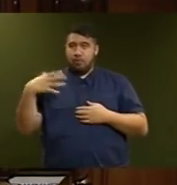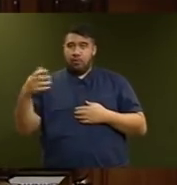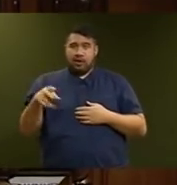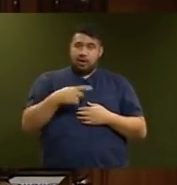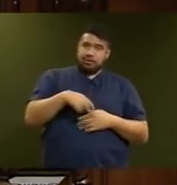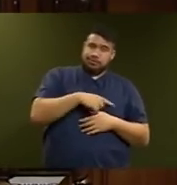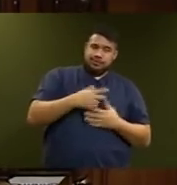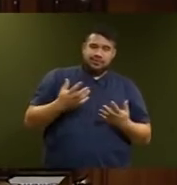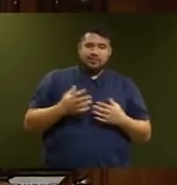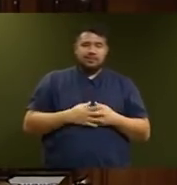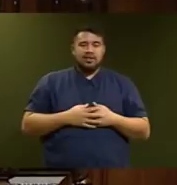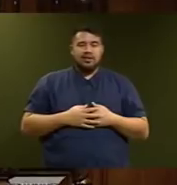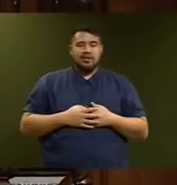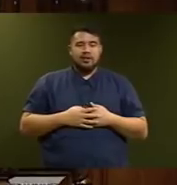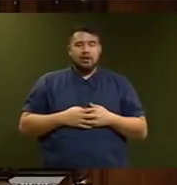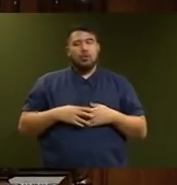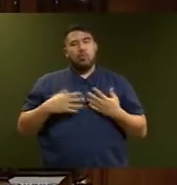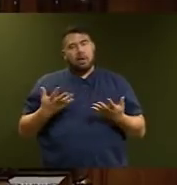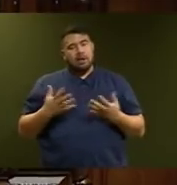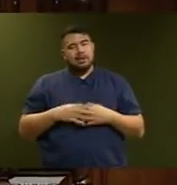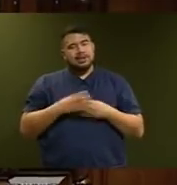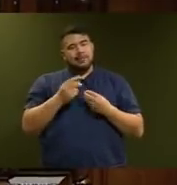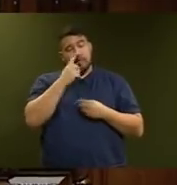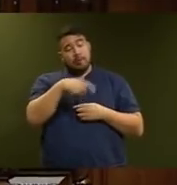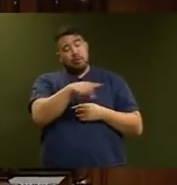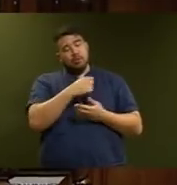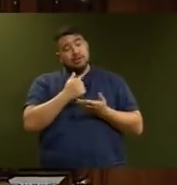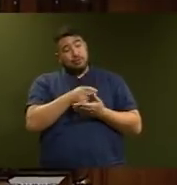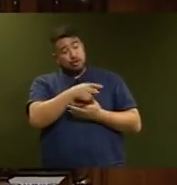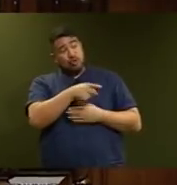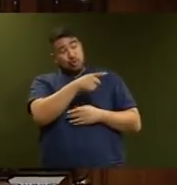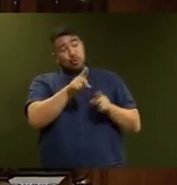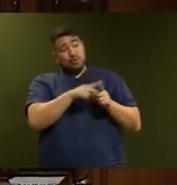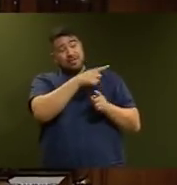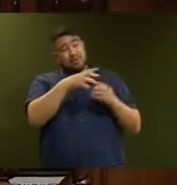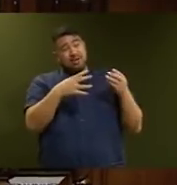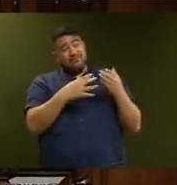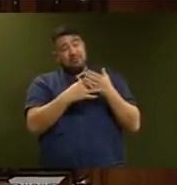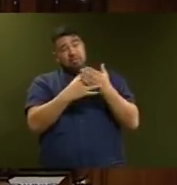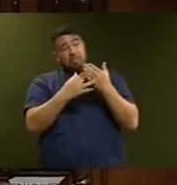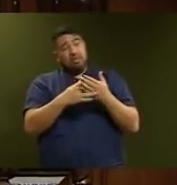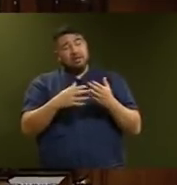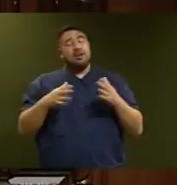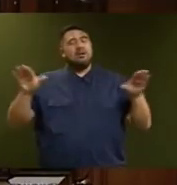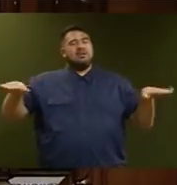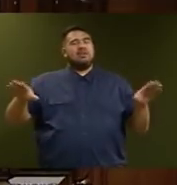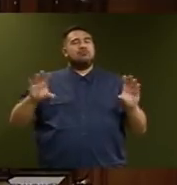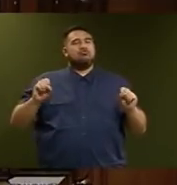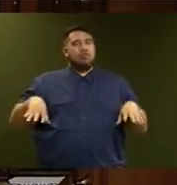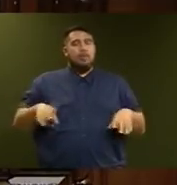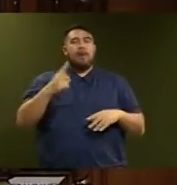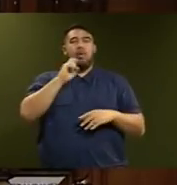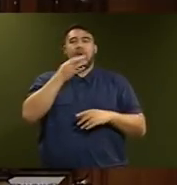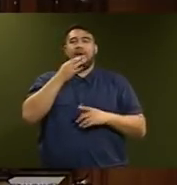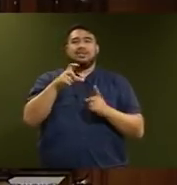the members who were supporting them also were involved in the exercise, I think we'll leave that there. What I am going to do is ask David